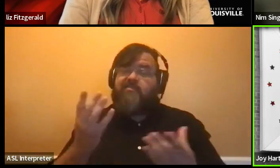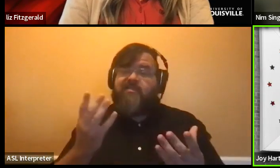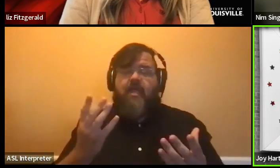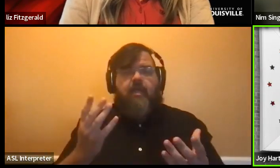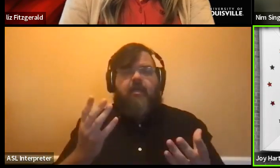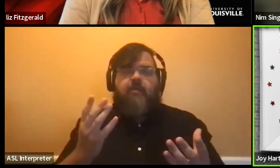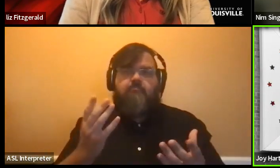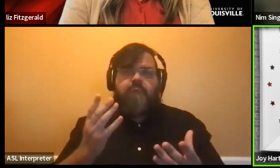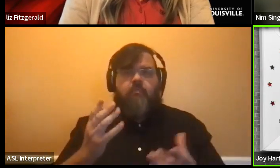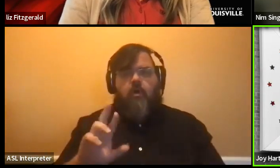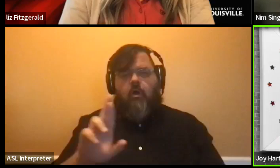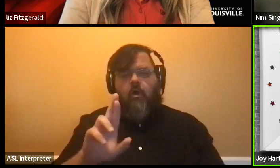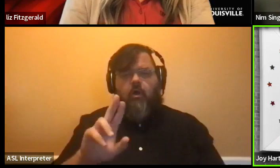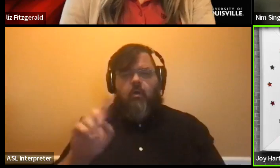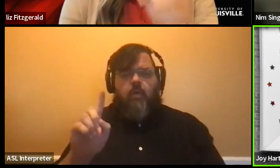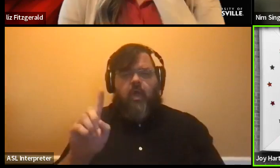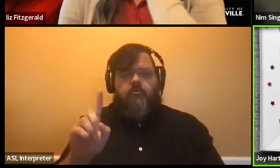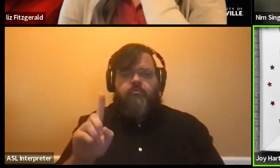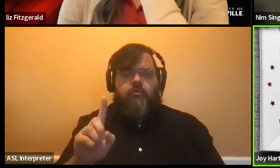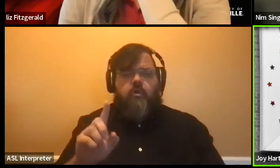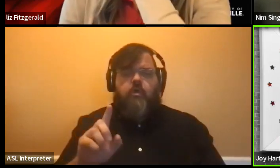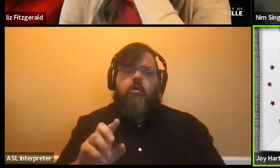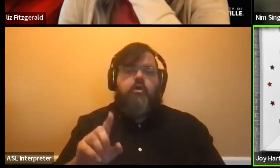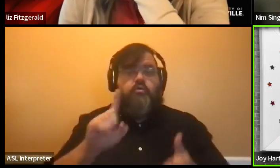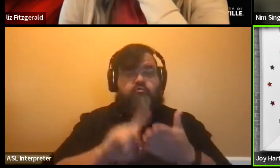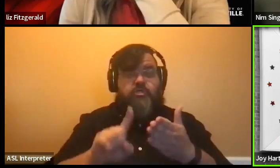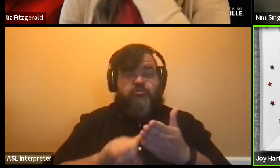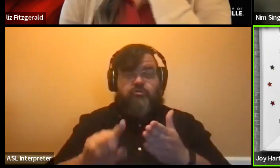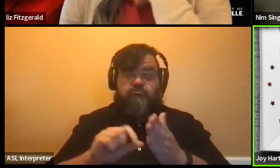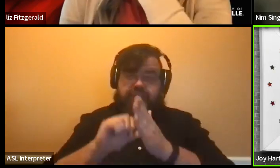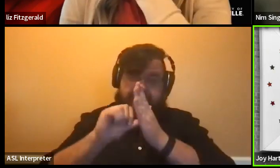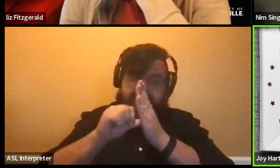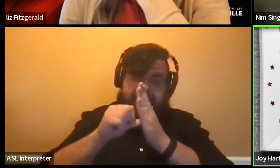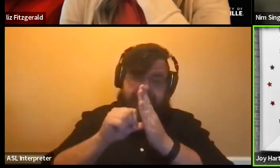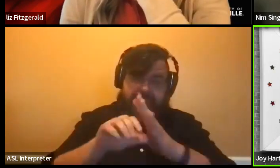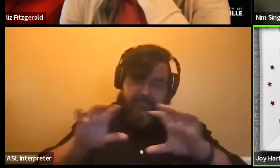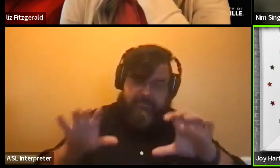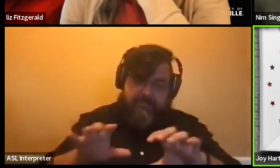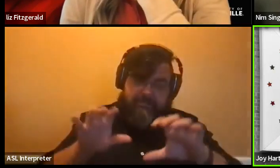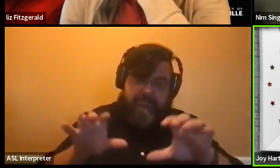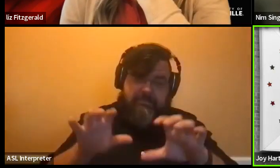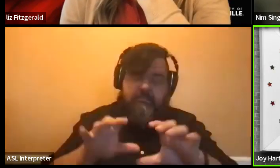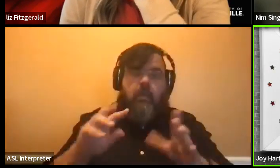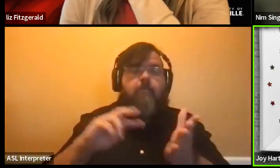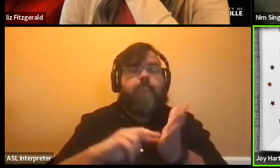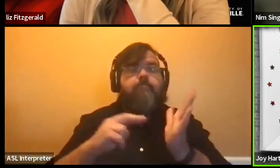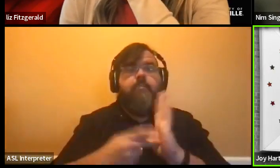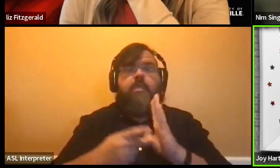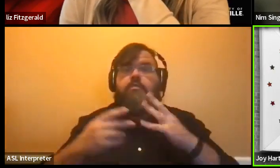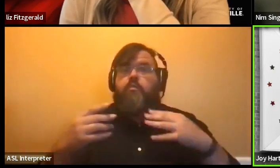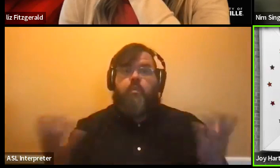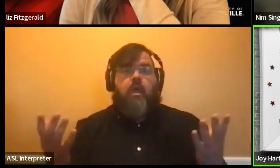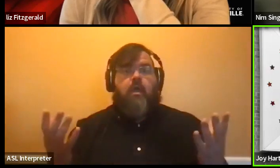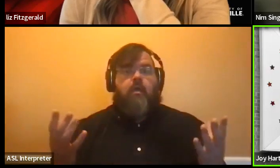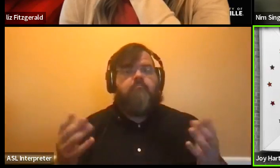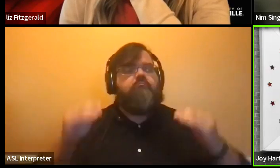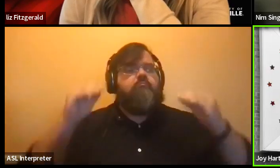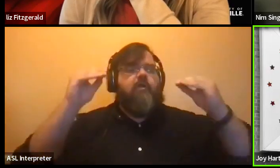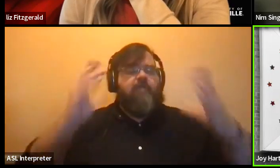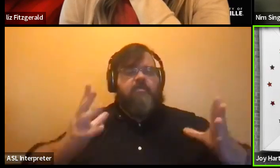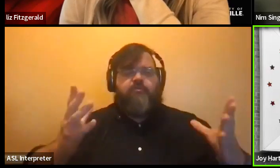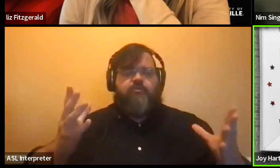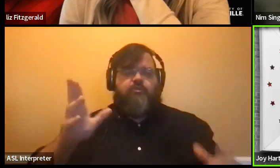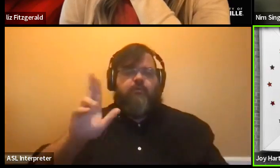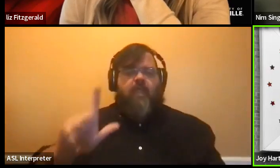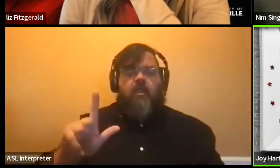R1 research intensive means that the professors at UofL are producing the research,